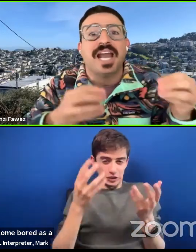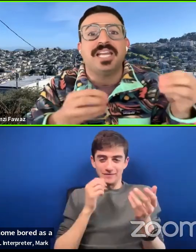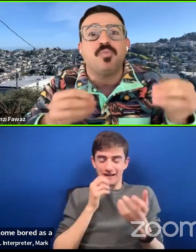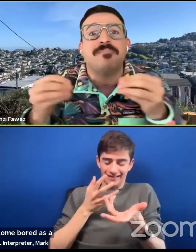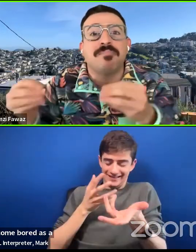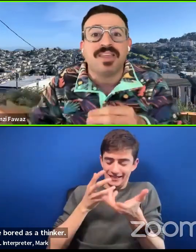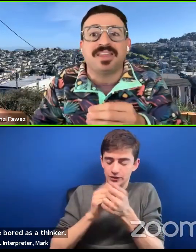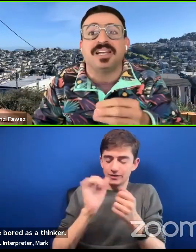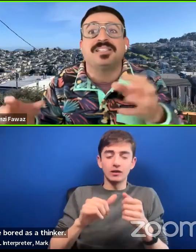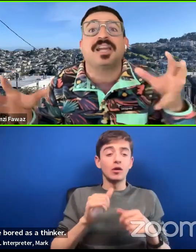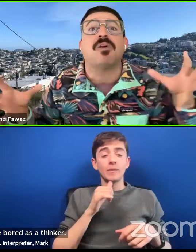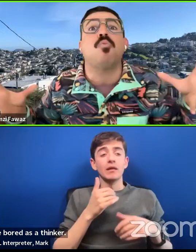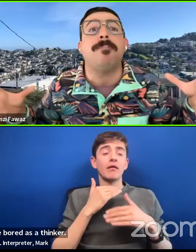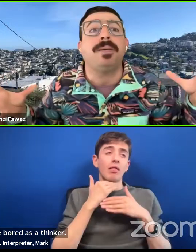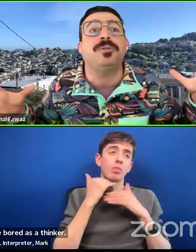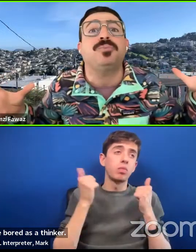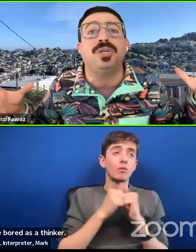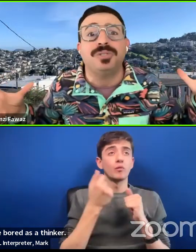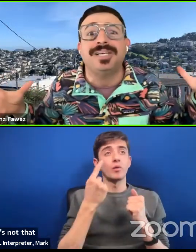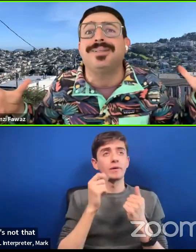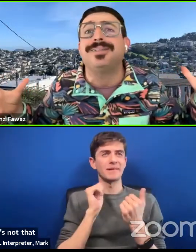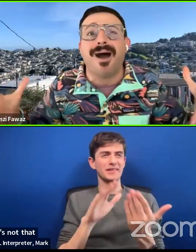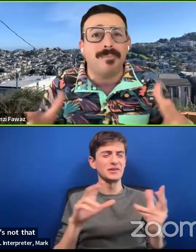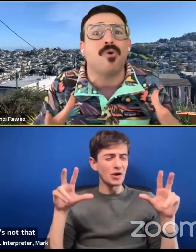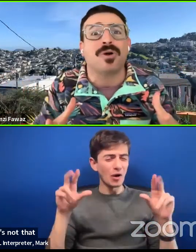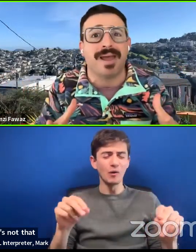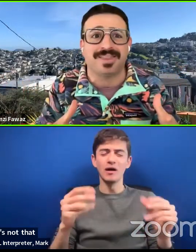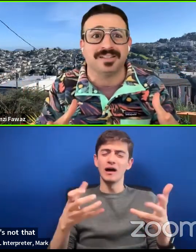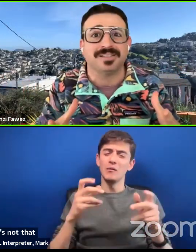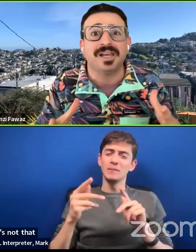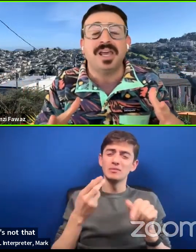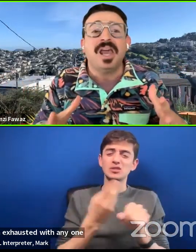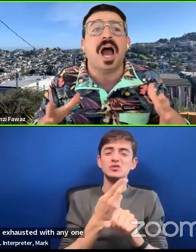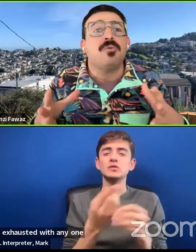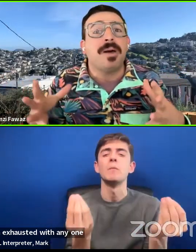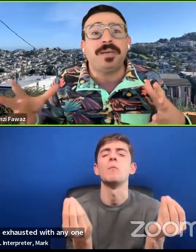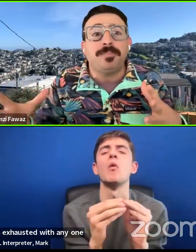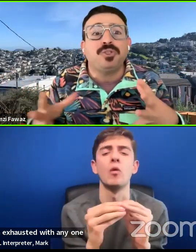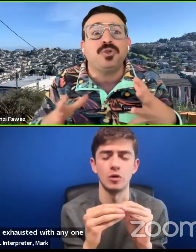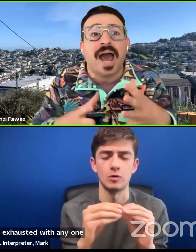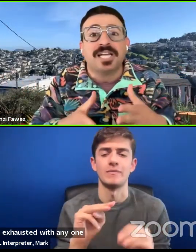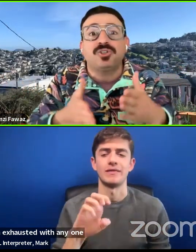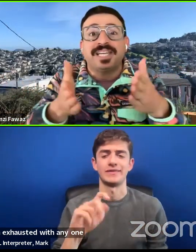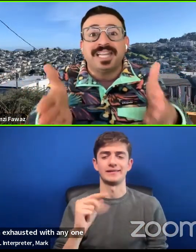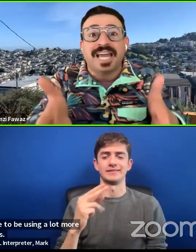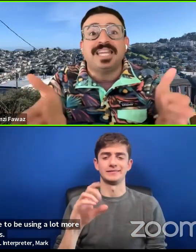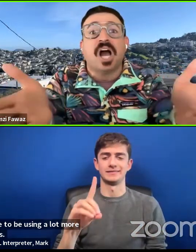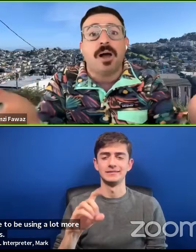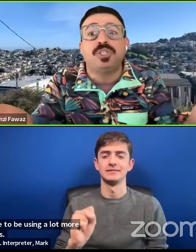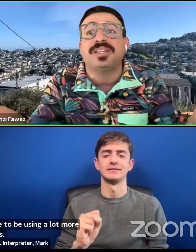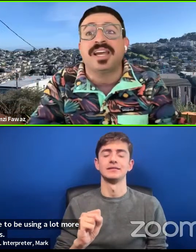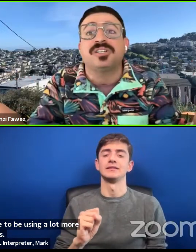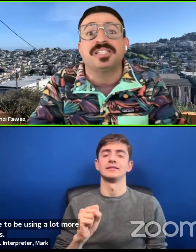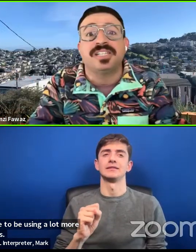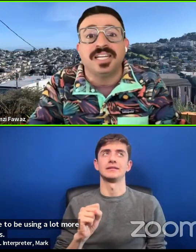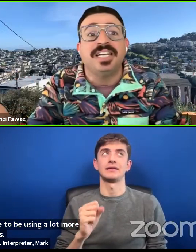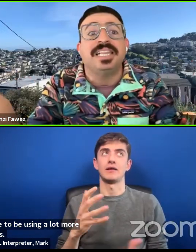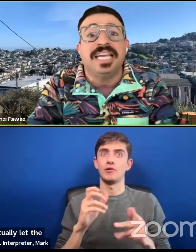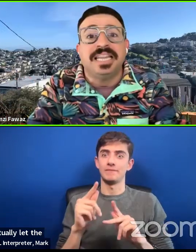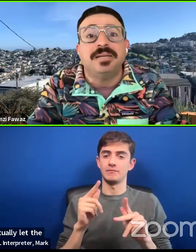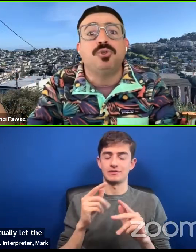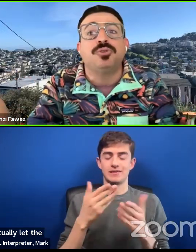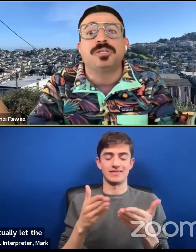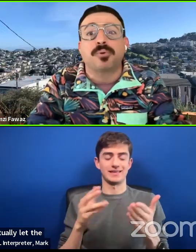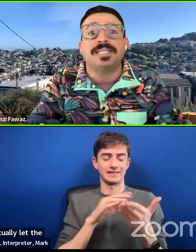I'm exhausted with any one method, it's that I want people to be using a lot more methods. I want people to actually let the object they are